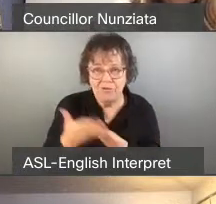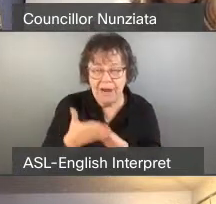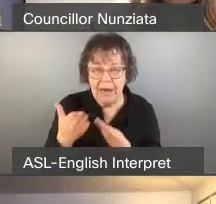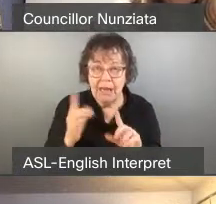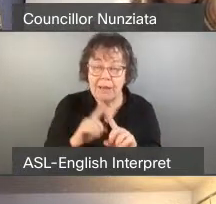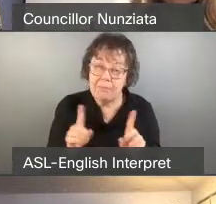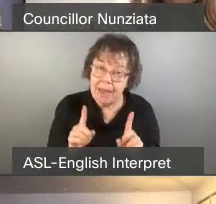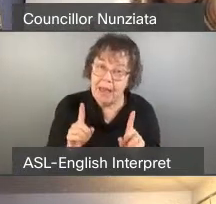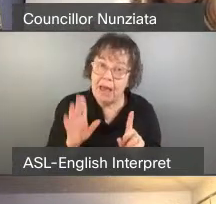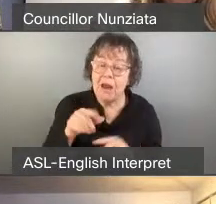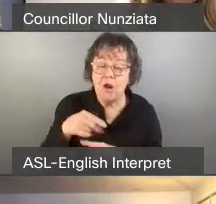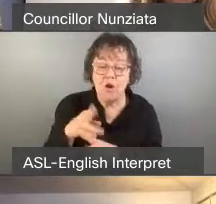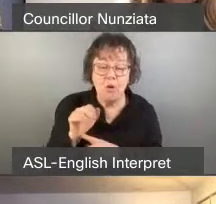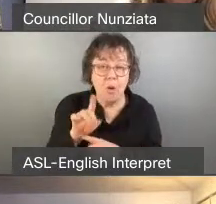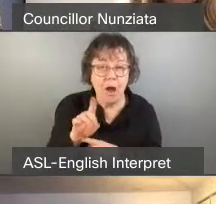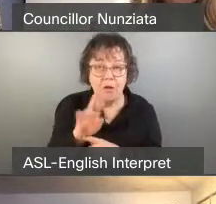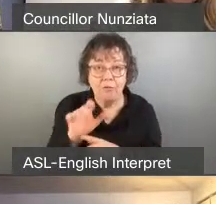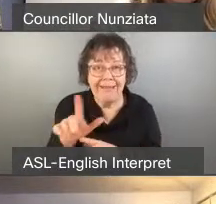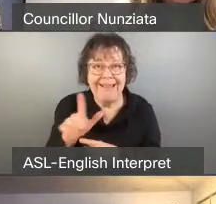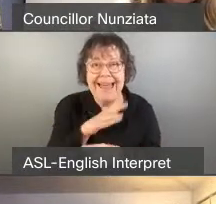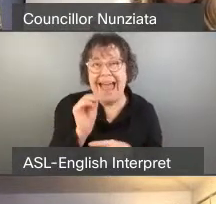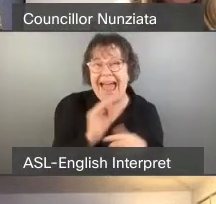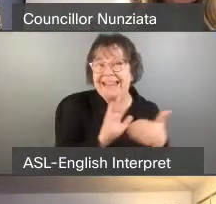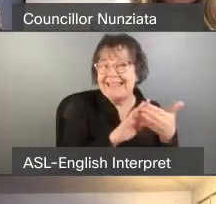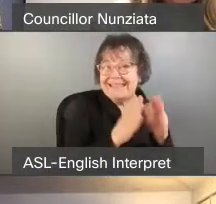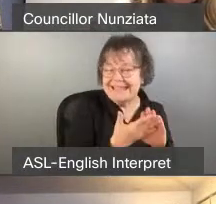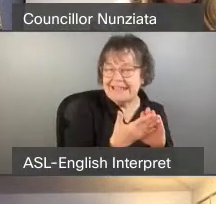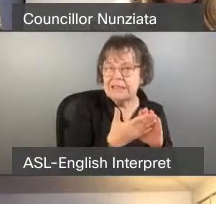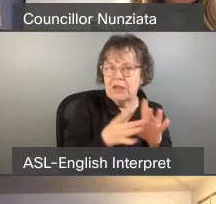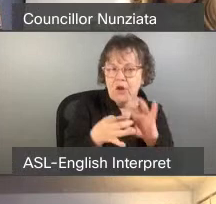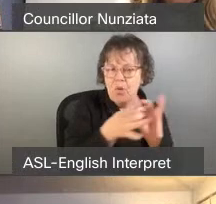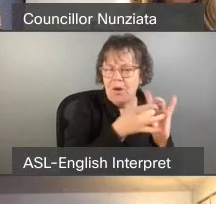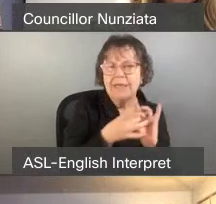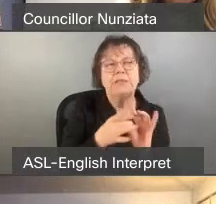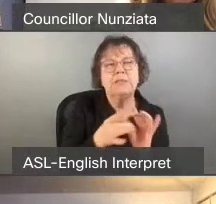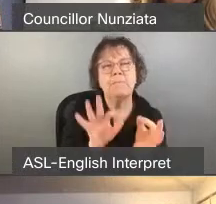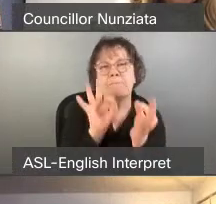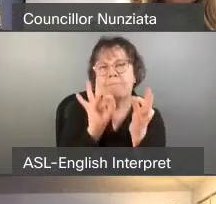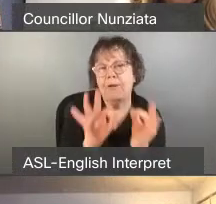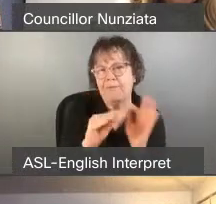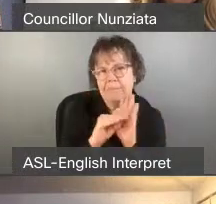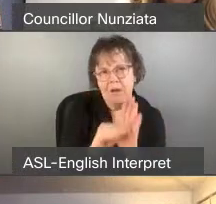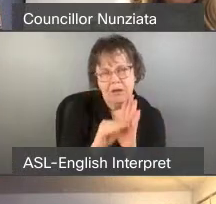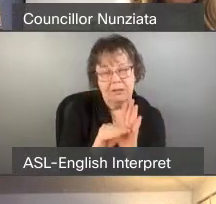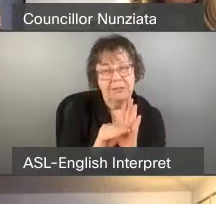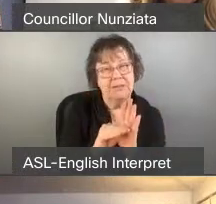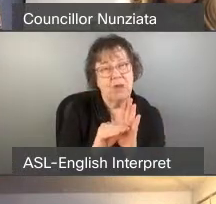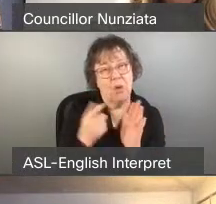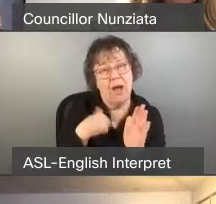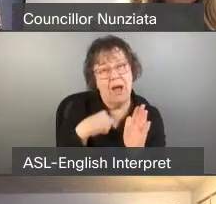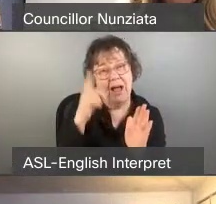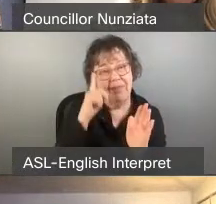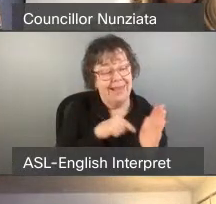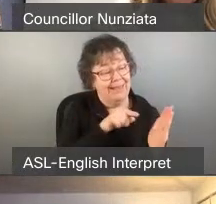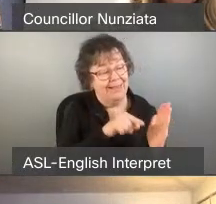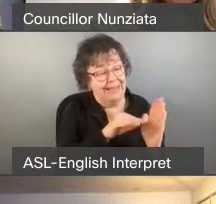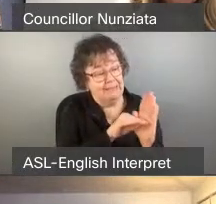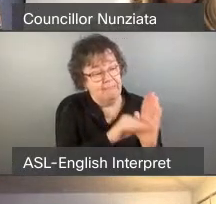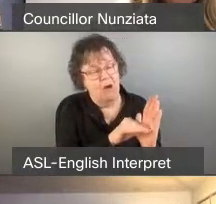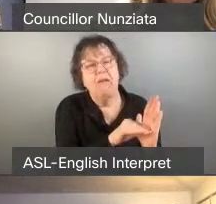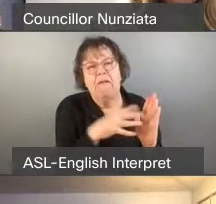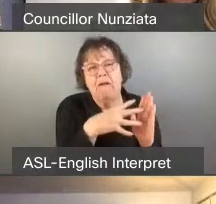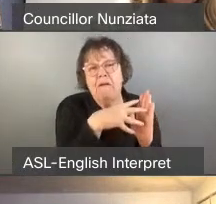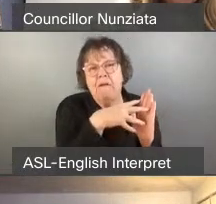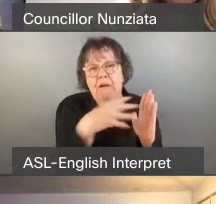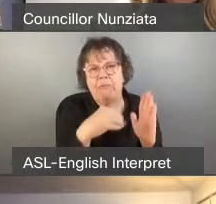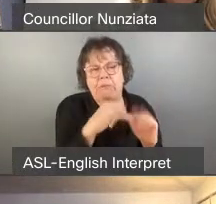because a quad real in the city's coordination, and it's the perfect model. So, I would suggest replicating it, and even if we